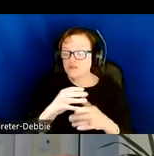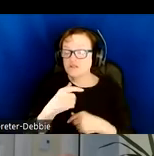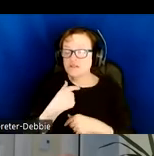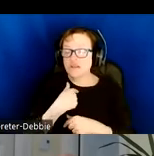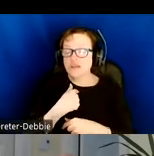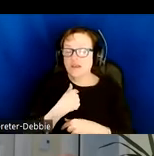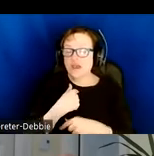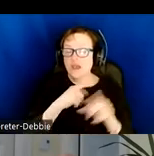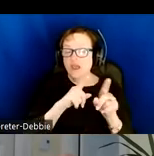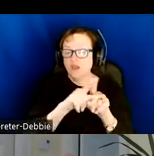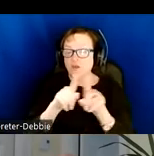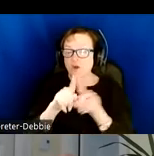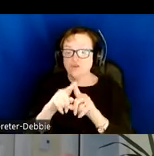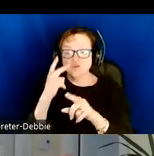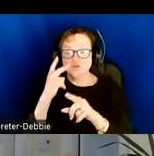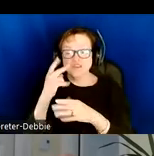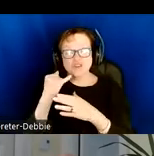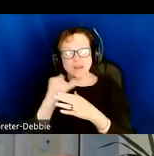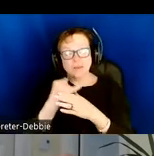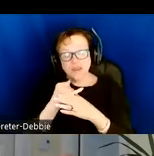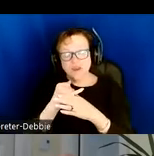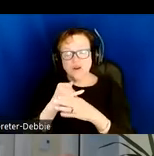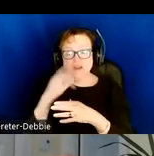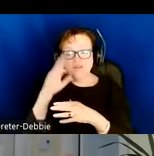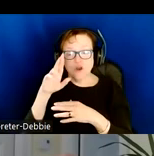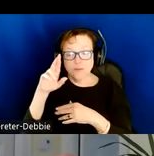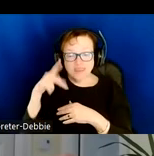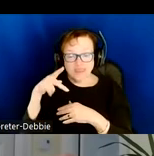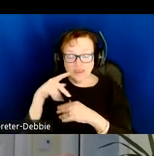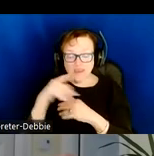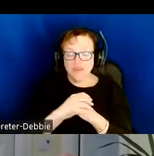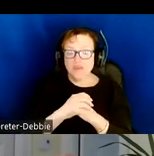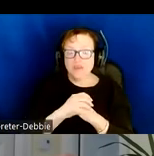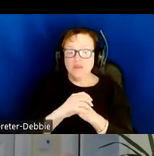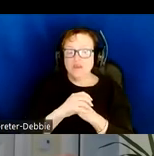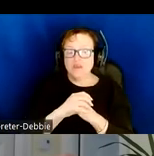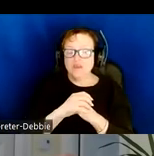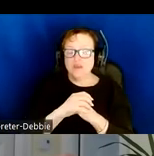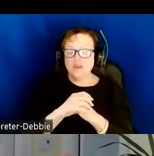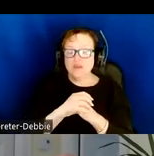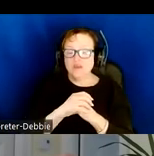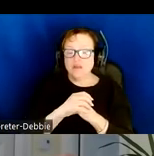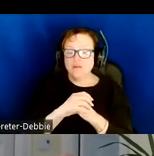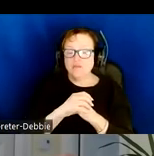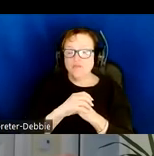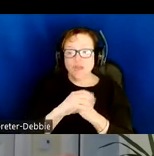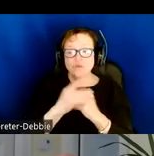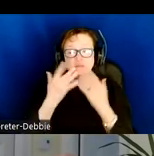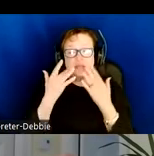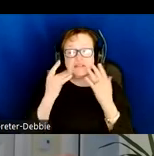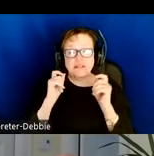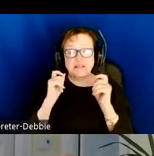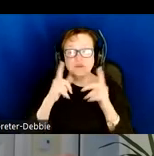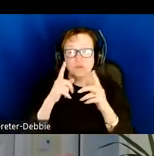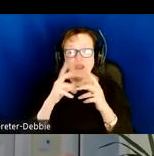also vision impaired, diagnosed with retinitis pigmentosa. I was pleasantly surprised to be a part of